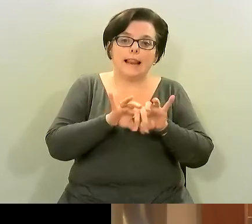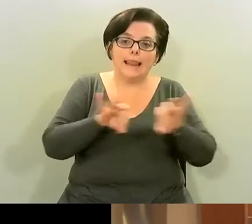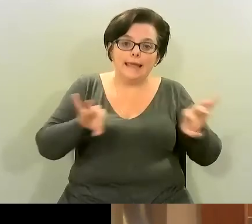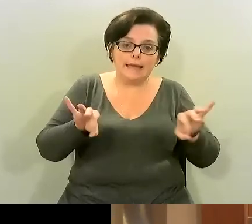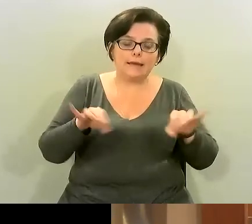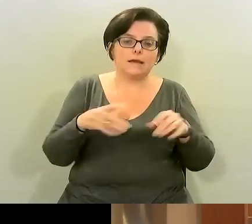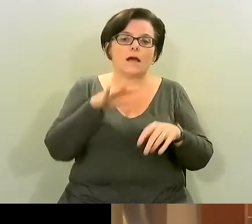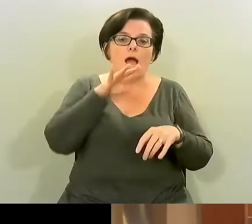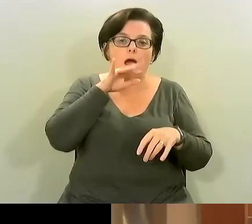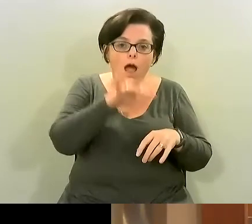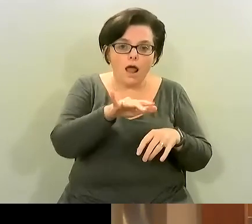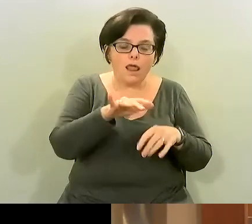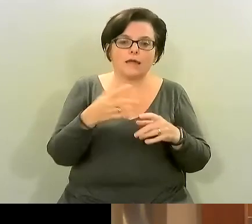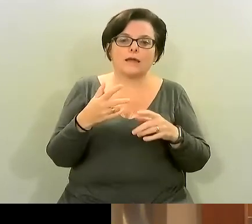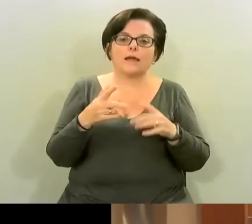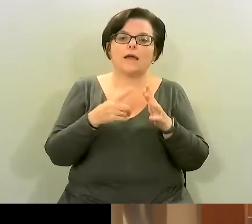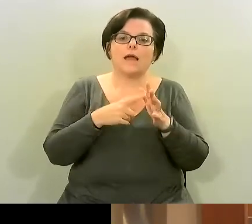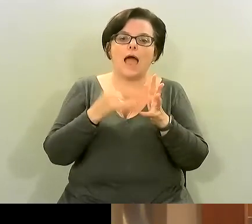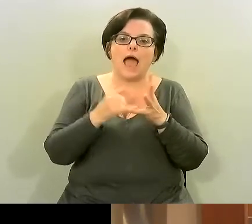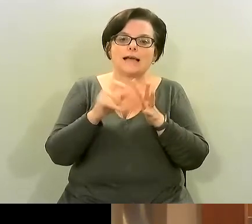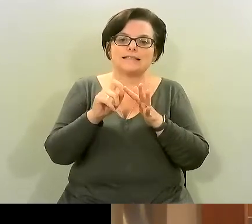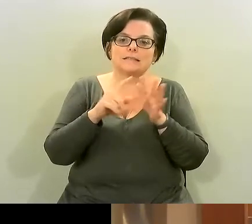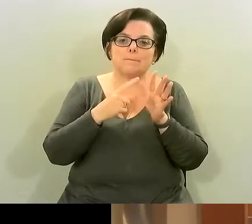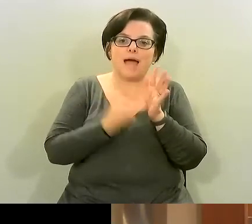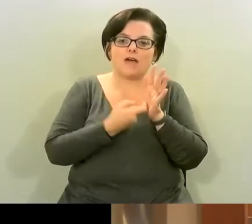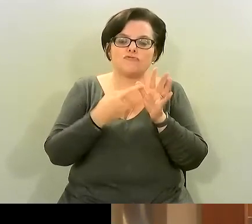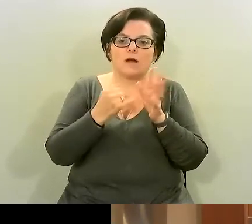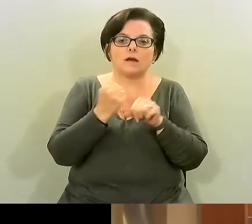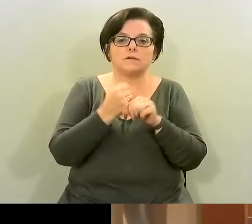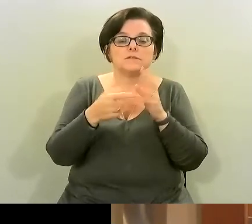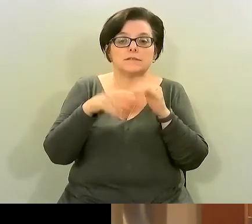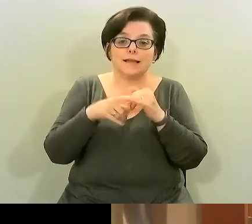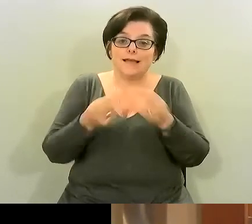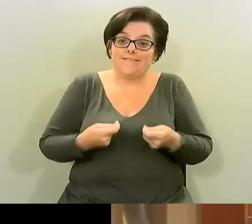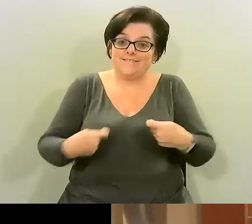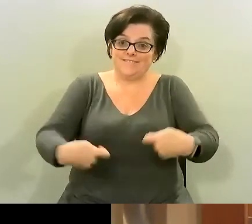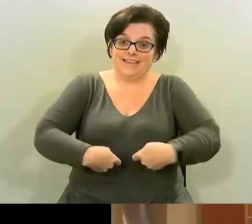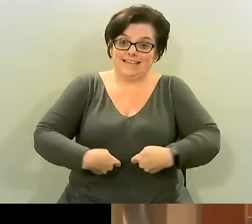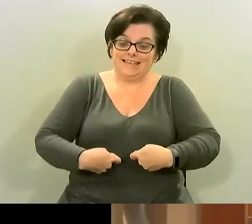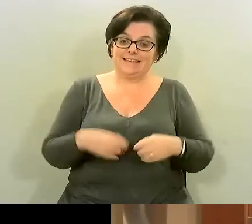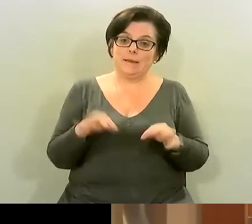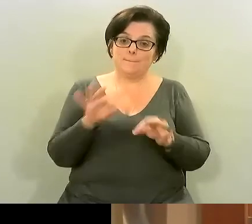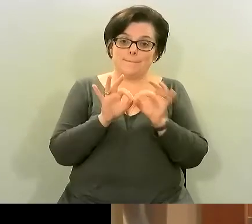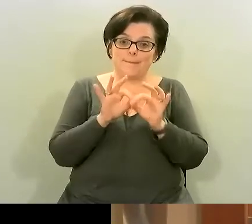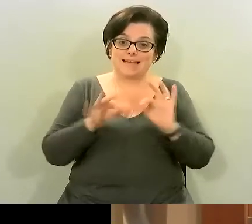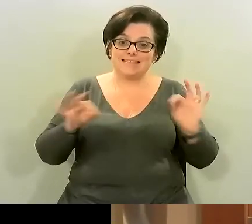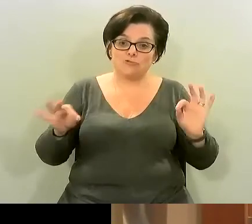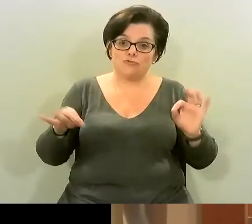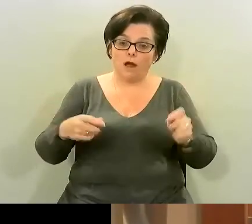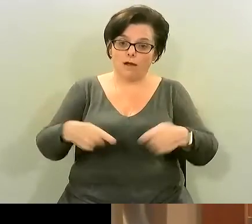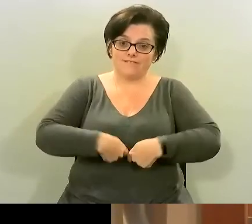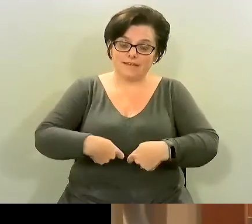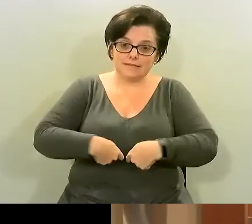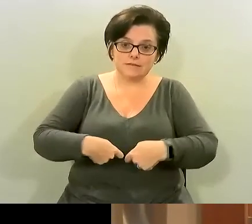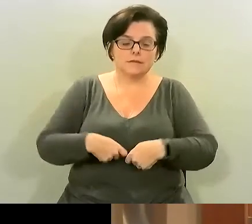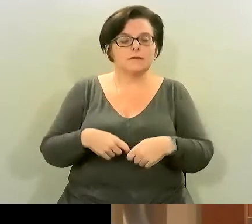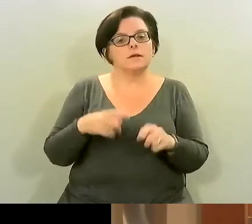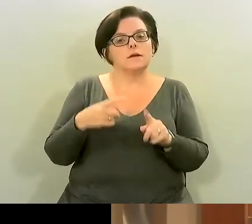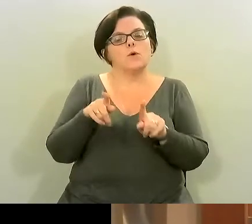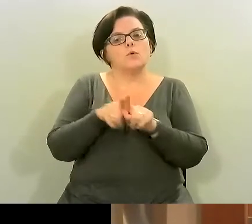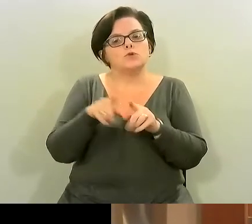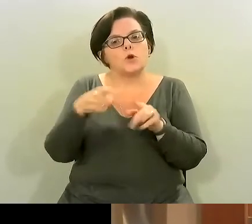asparagus several others that feed the good bacteria add some fermented foods like the fear